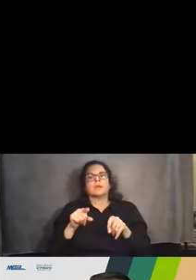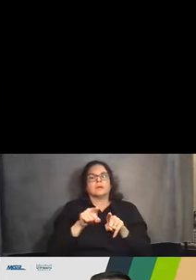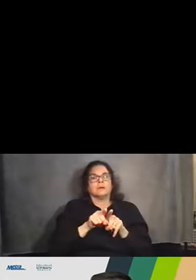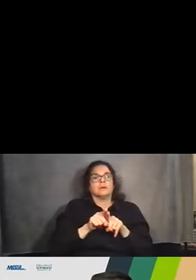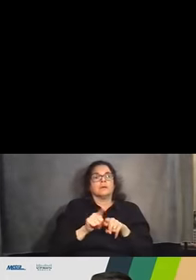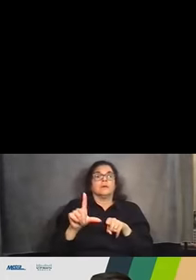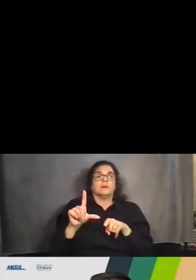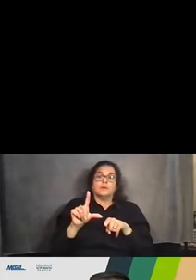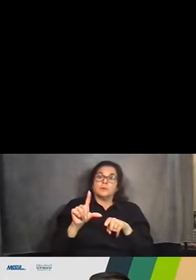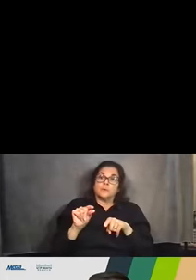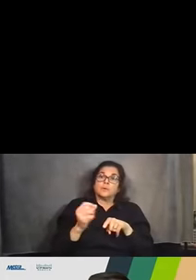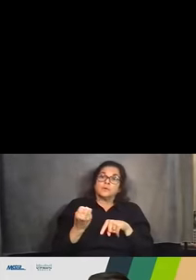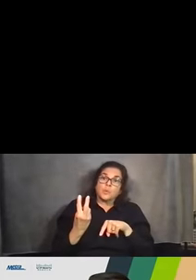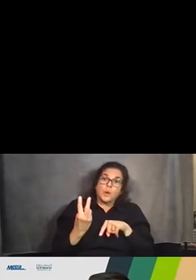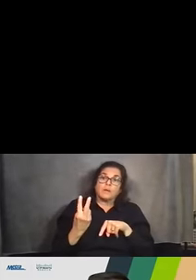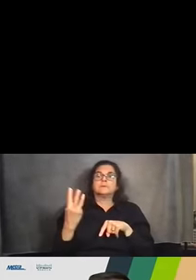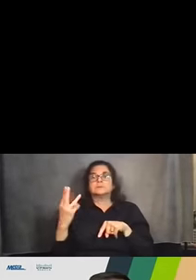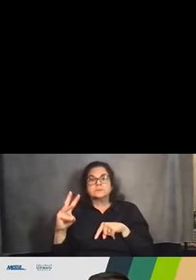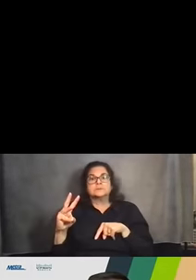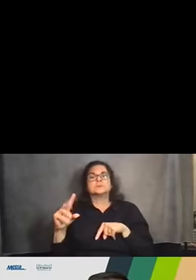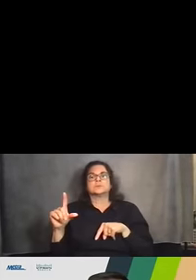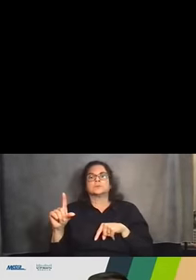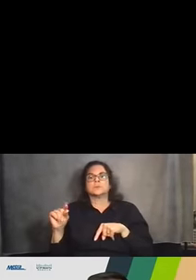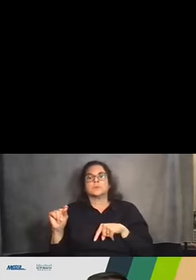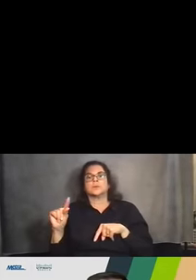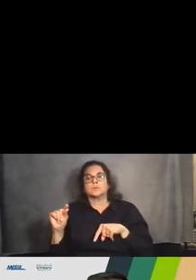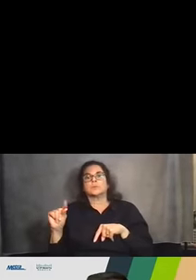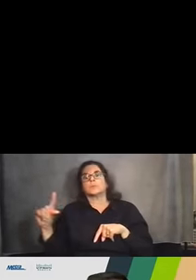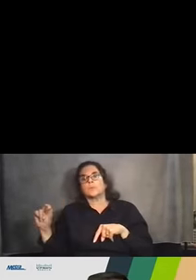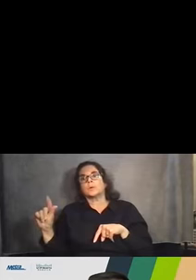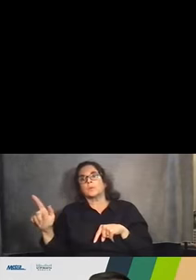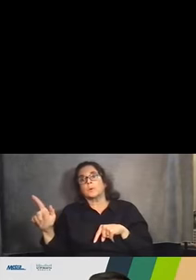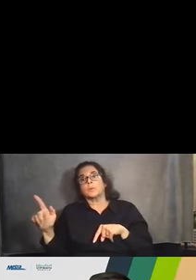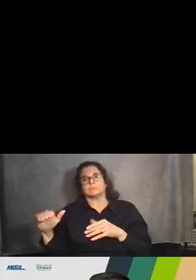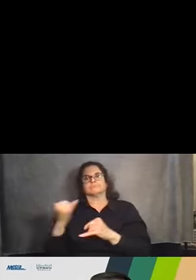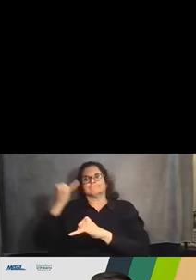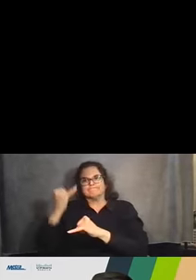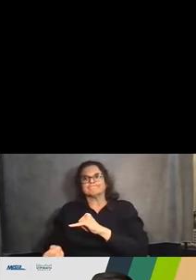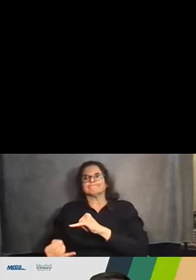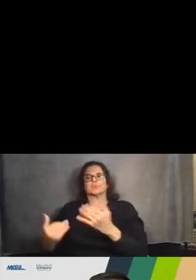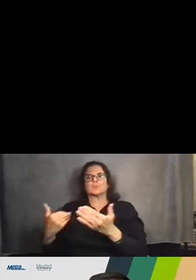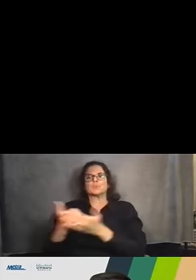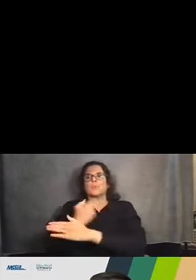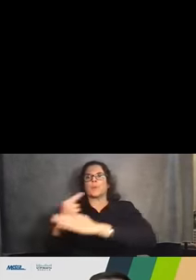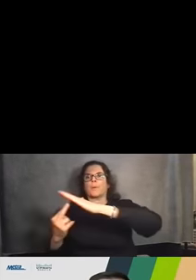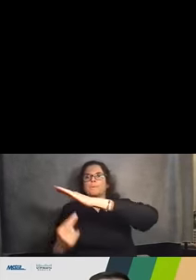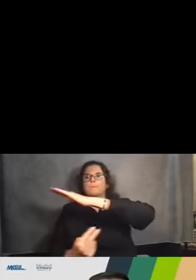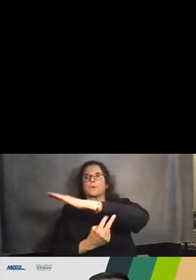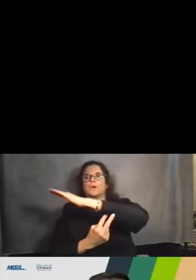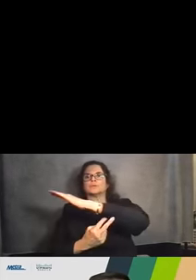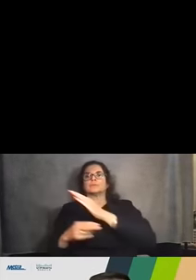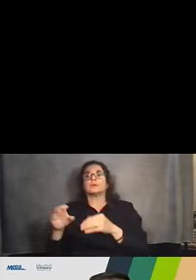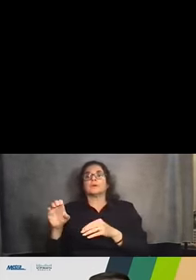And then the final condition there in 2021 with those the new bridges being completed and the tracks being shifted to the west.